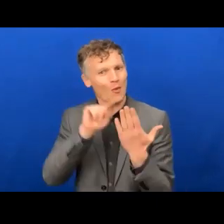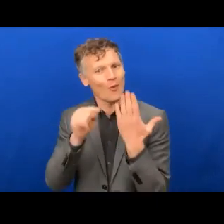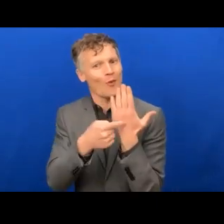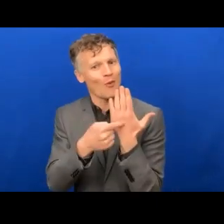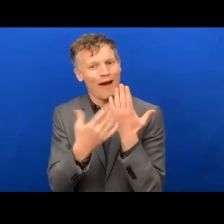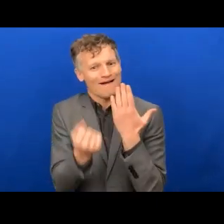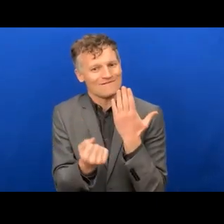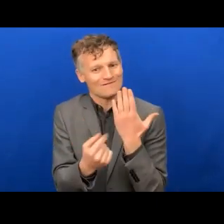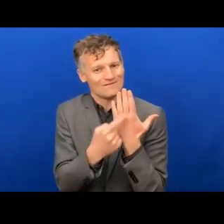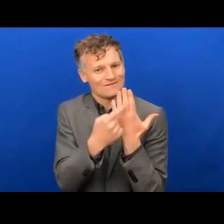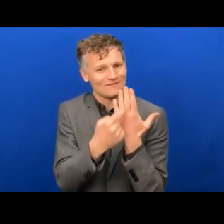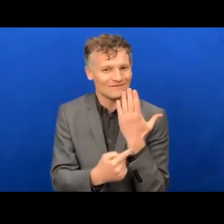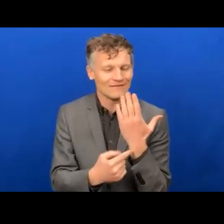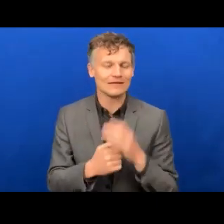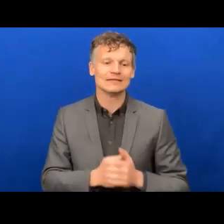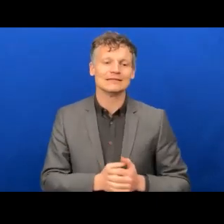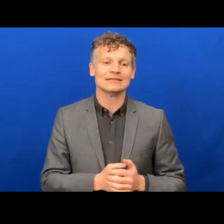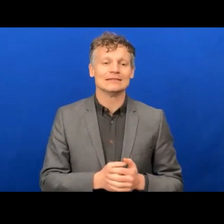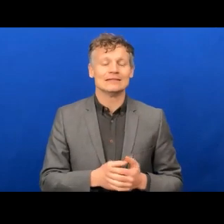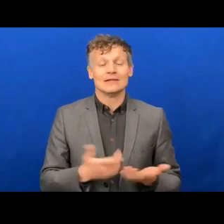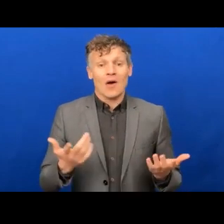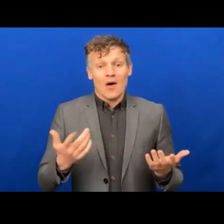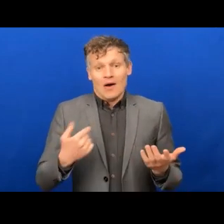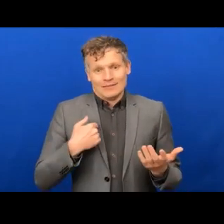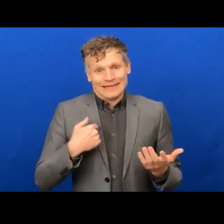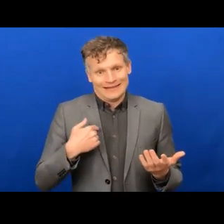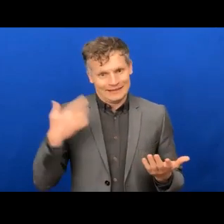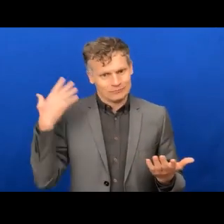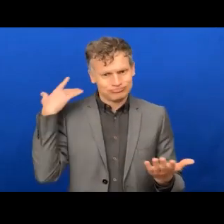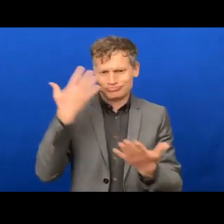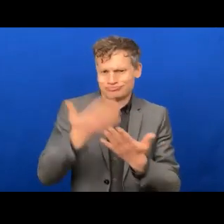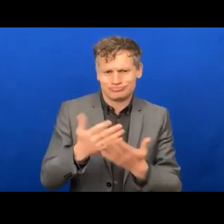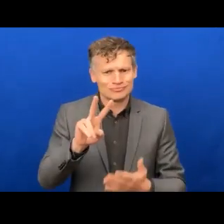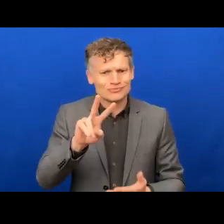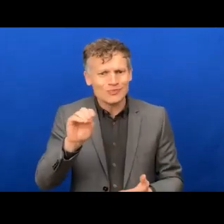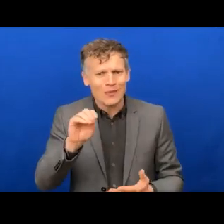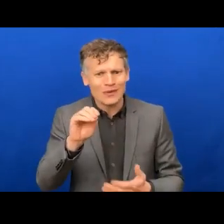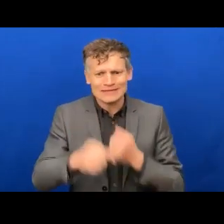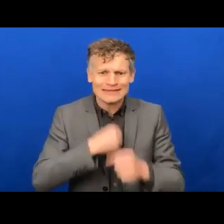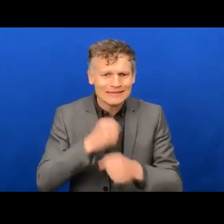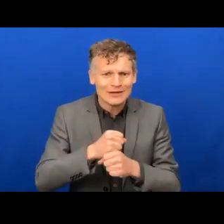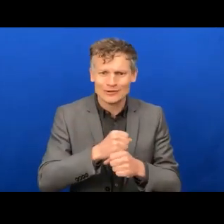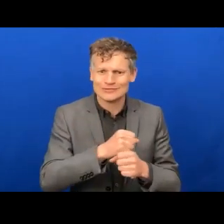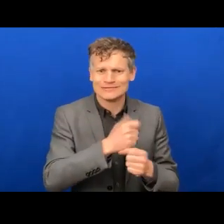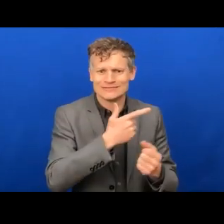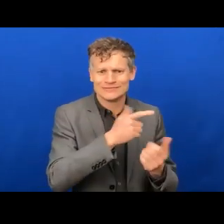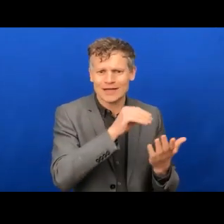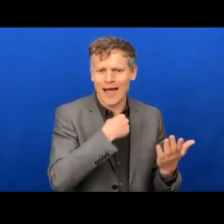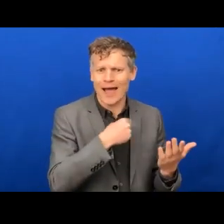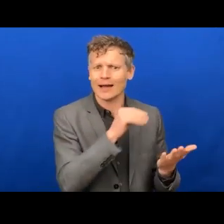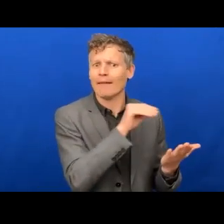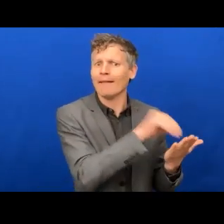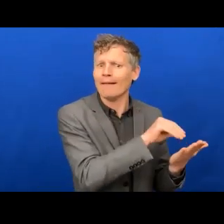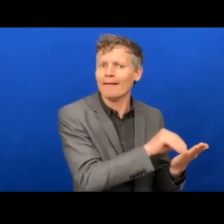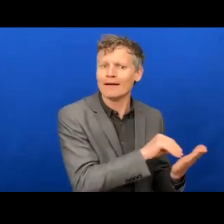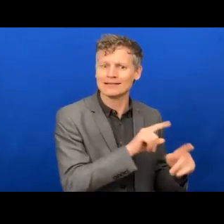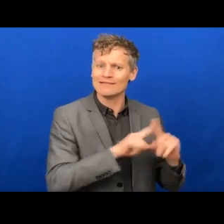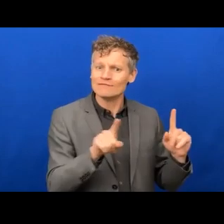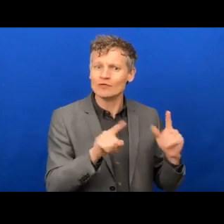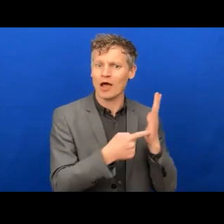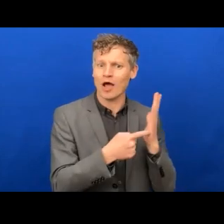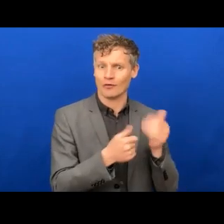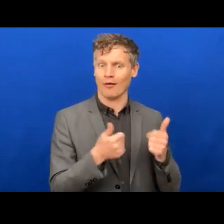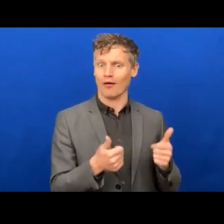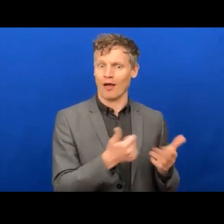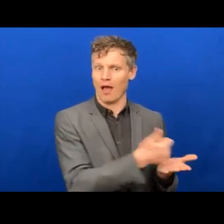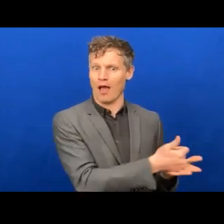ideas down rapidly, I've used for about 20 years, as I have also with speech recognition. So for me, I'm very able